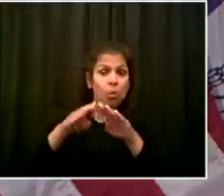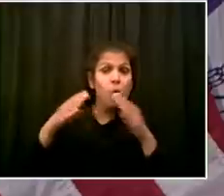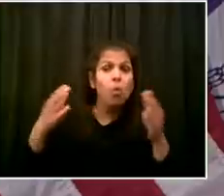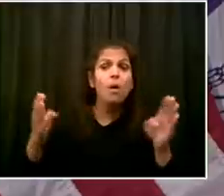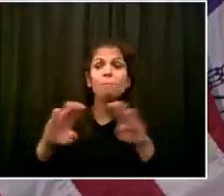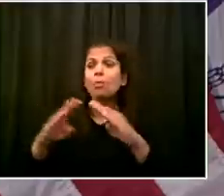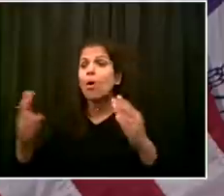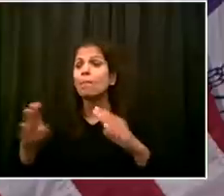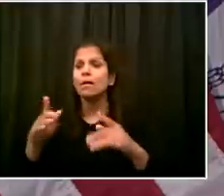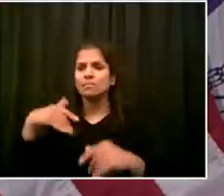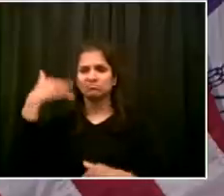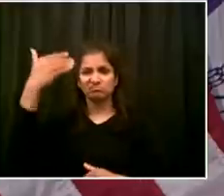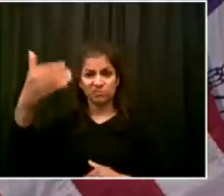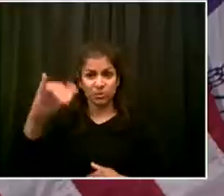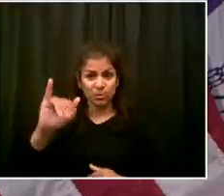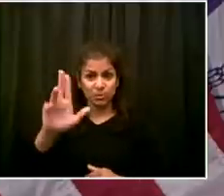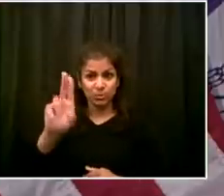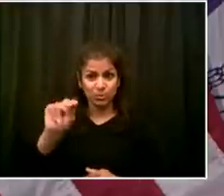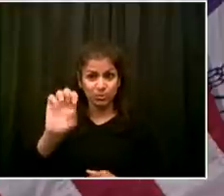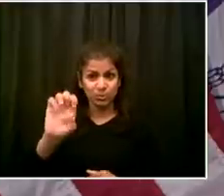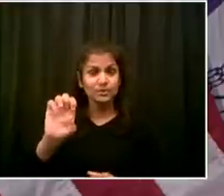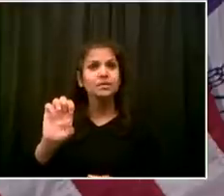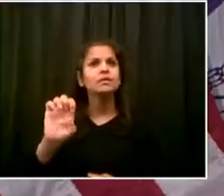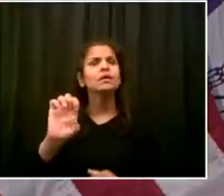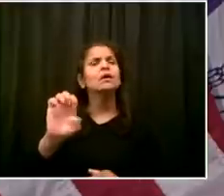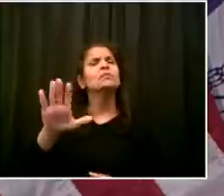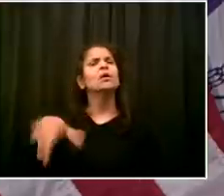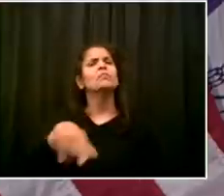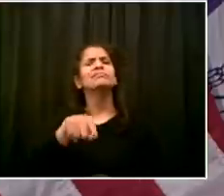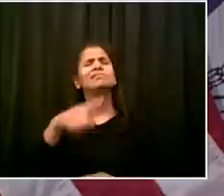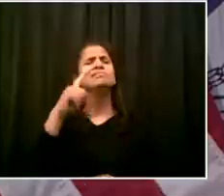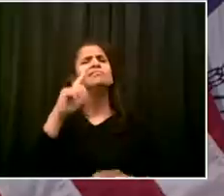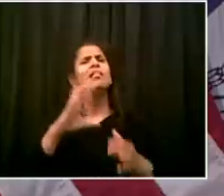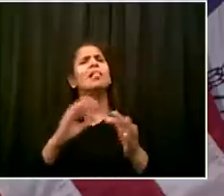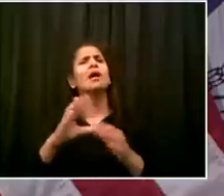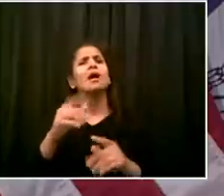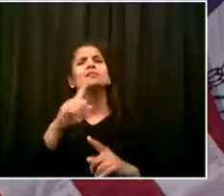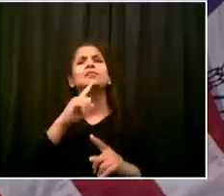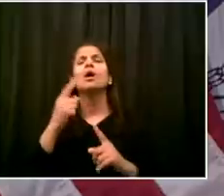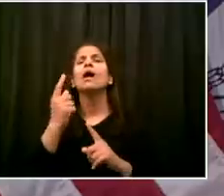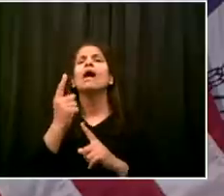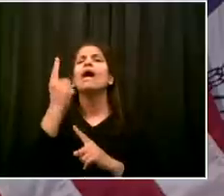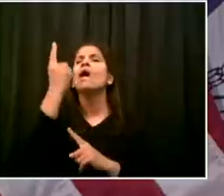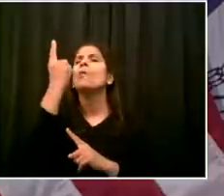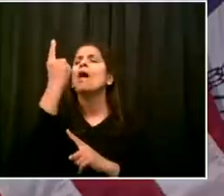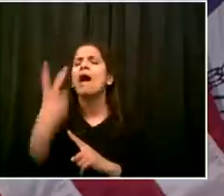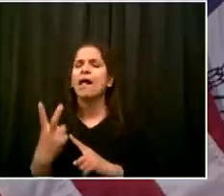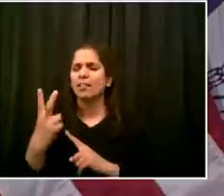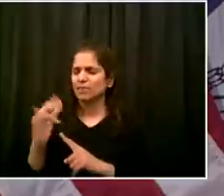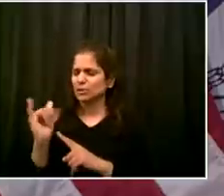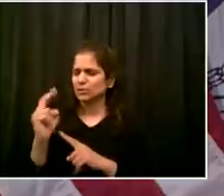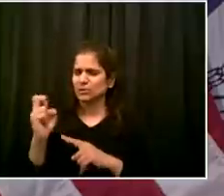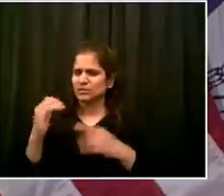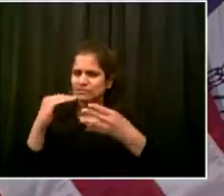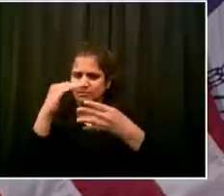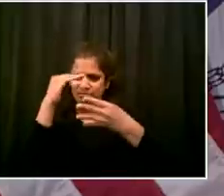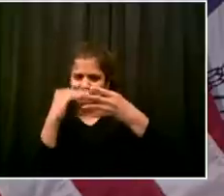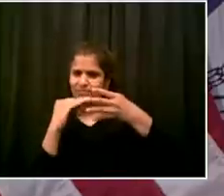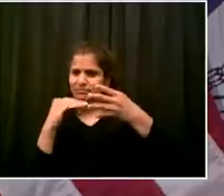that would be? And what would a phase one reopening in New York City entail? What what sort of